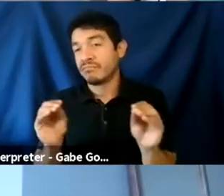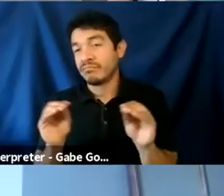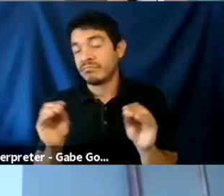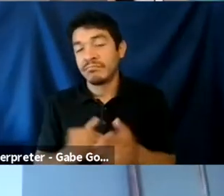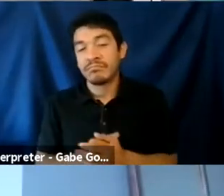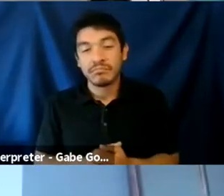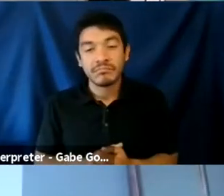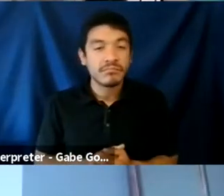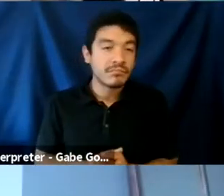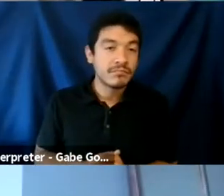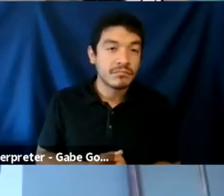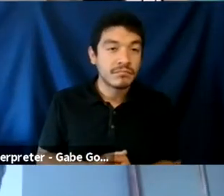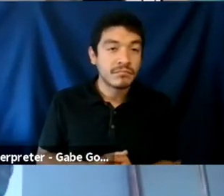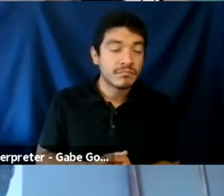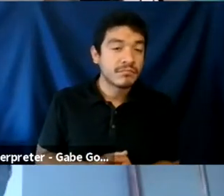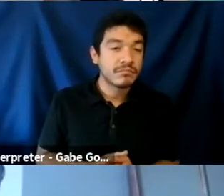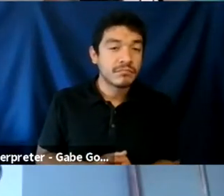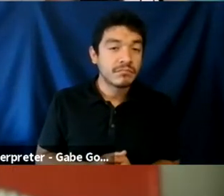Yeah.